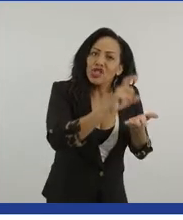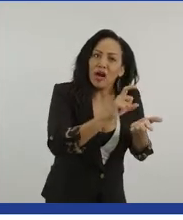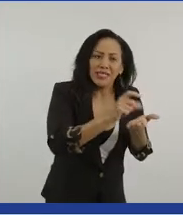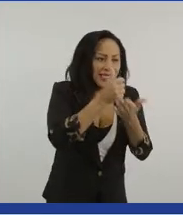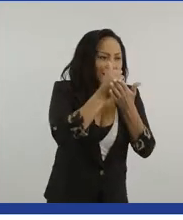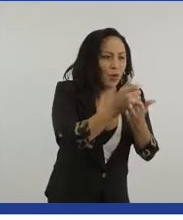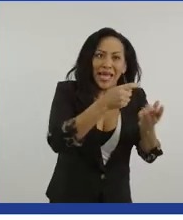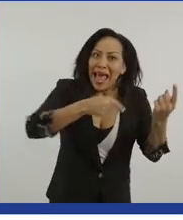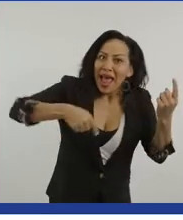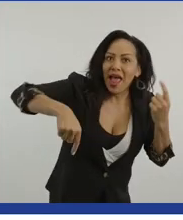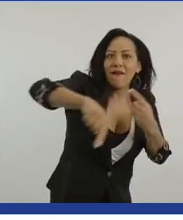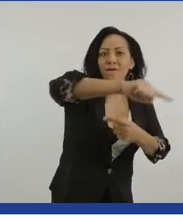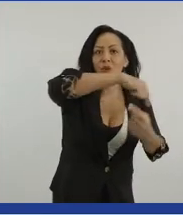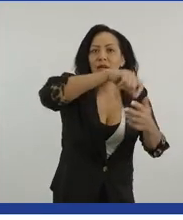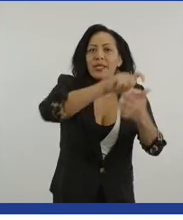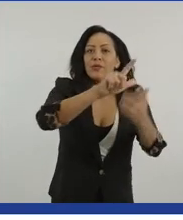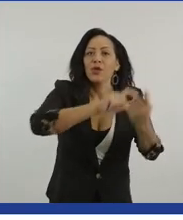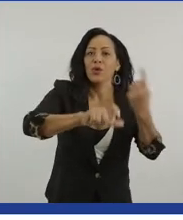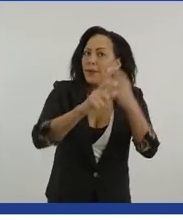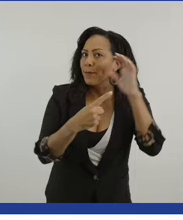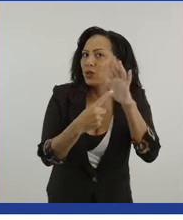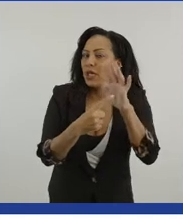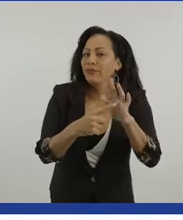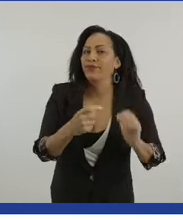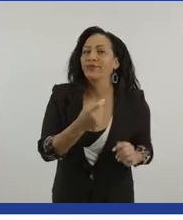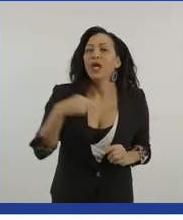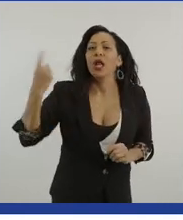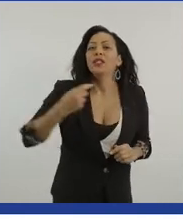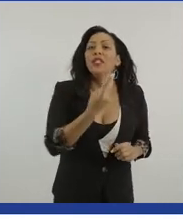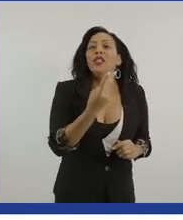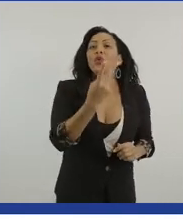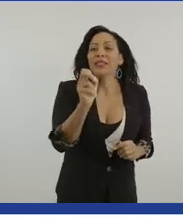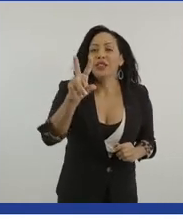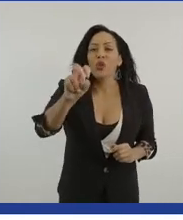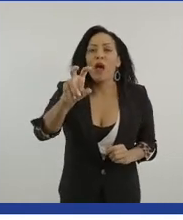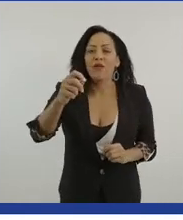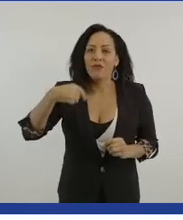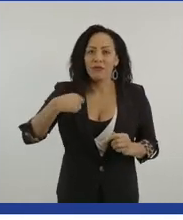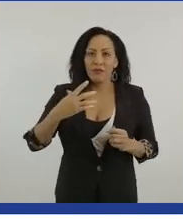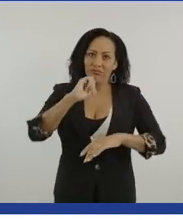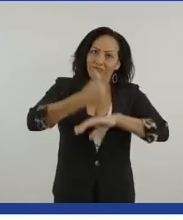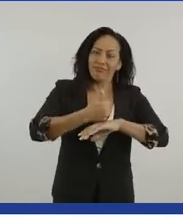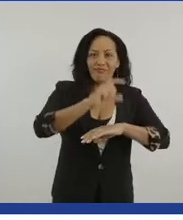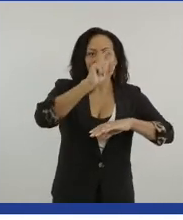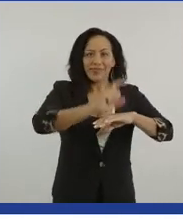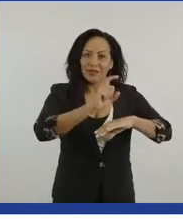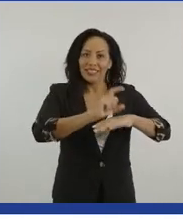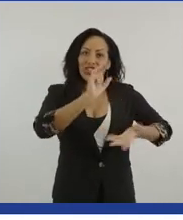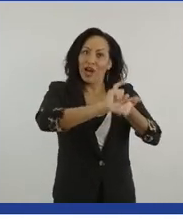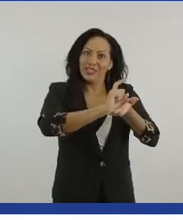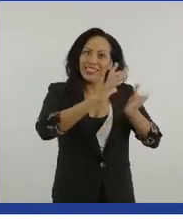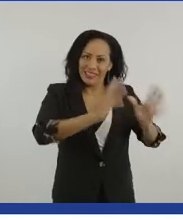community, which is really important. After London's 2012, I had the opportunity to have a charity and a charitable organization,